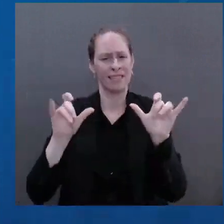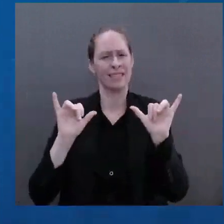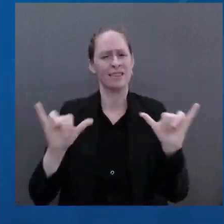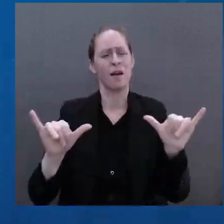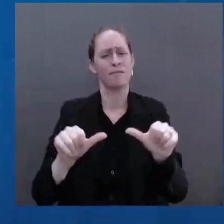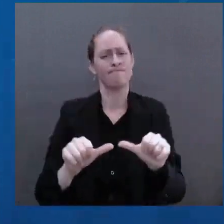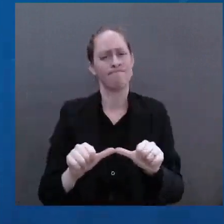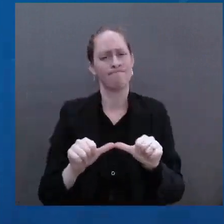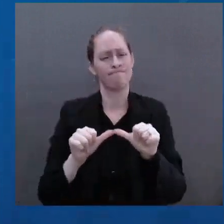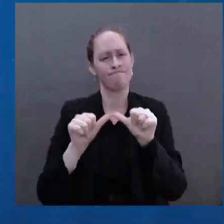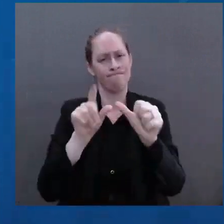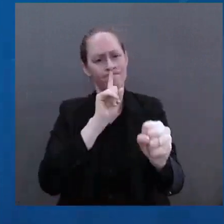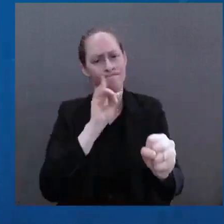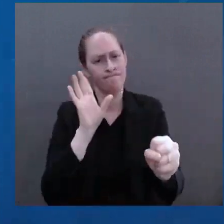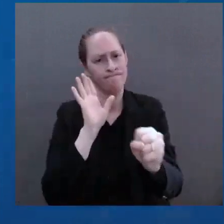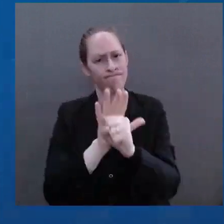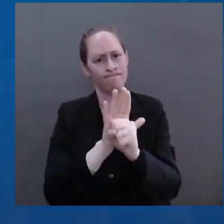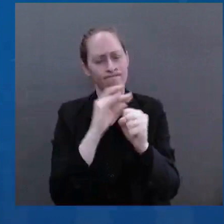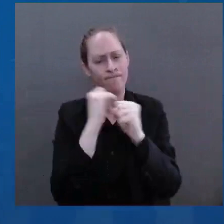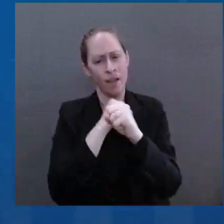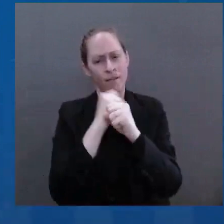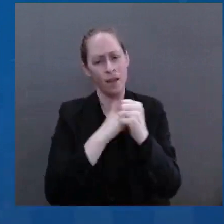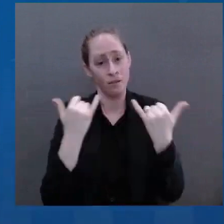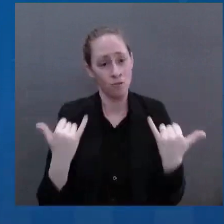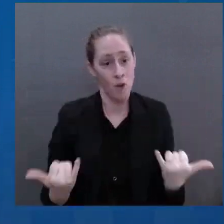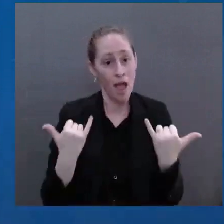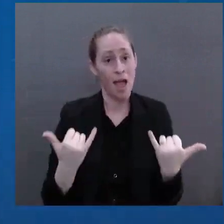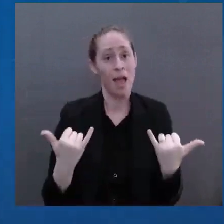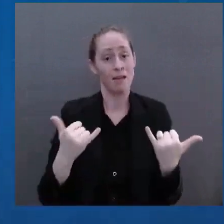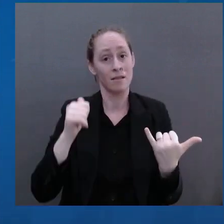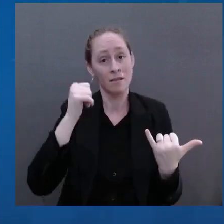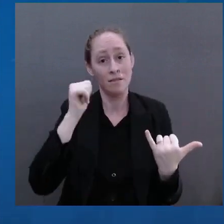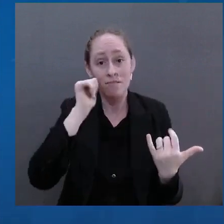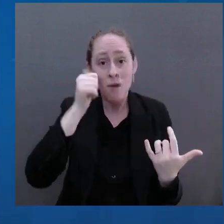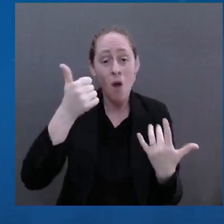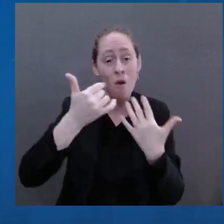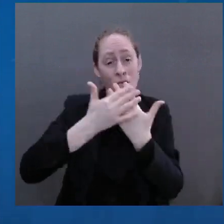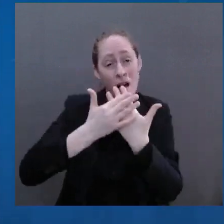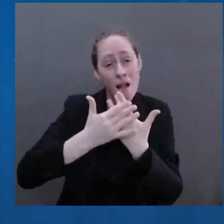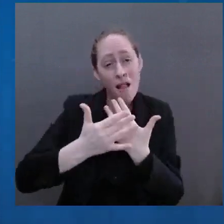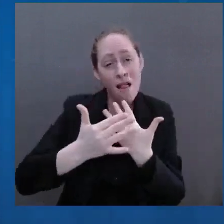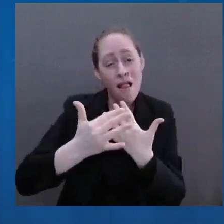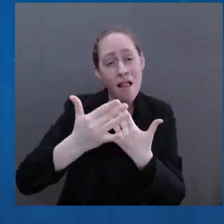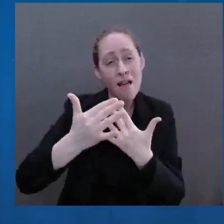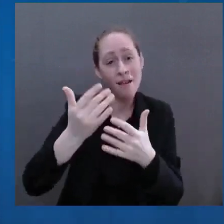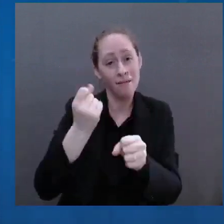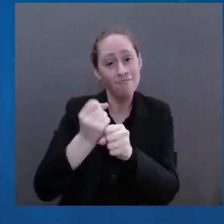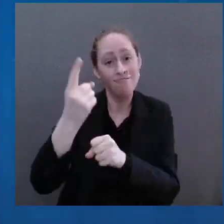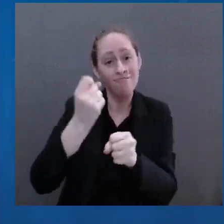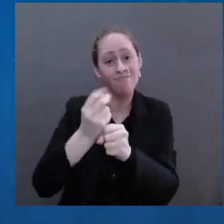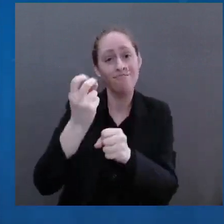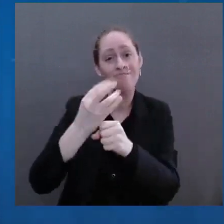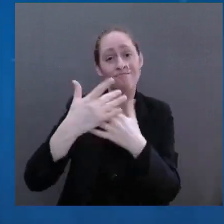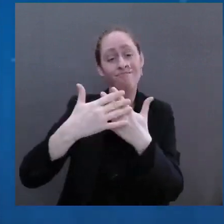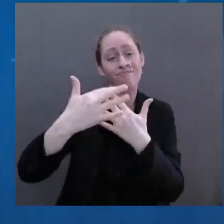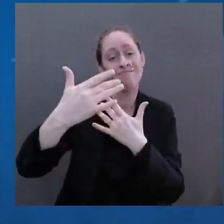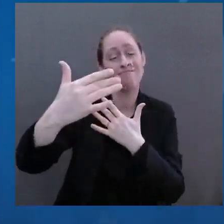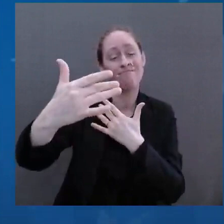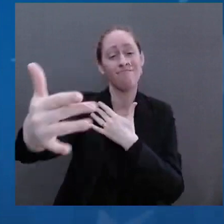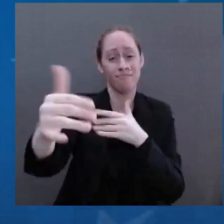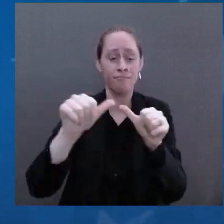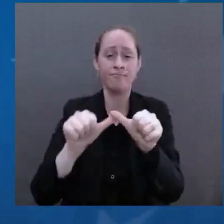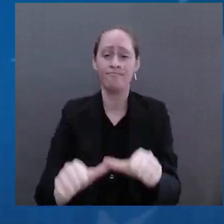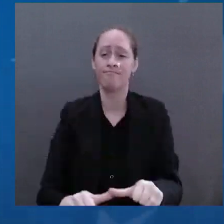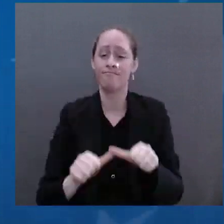day after and for the years and decades to come. It will not be easy. There will be cost. But it's a price we have to